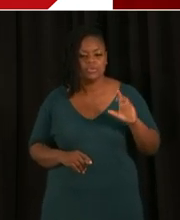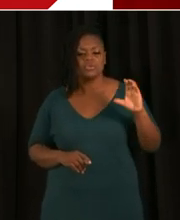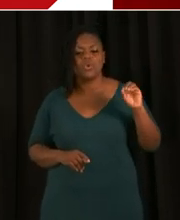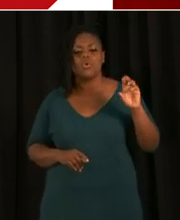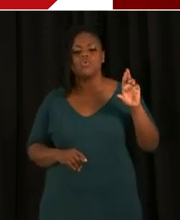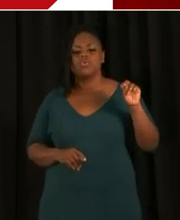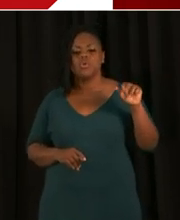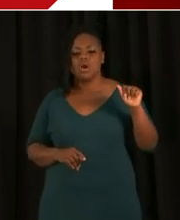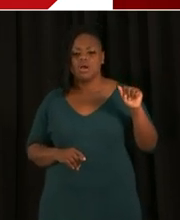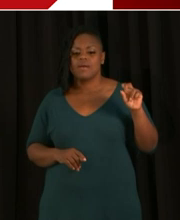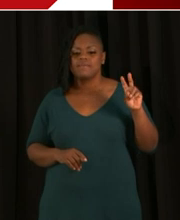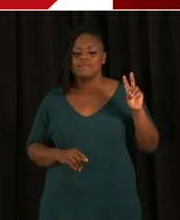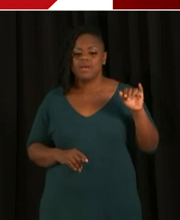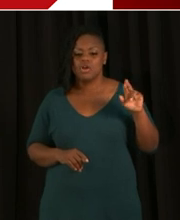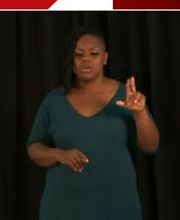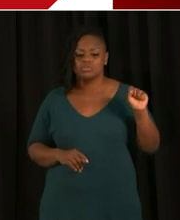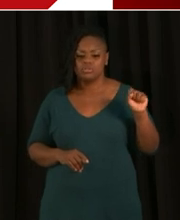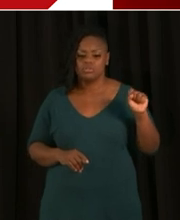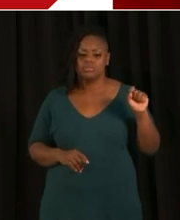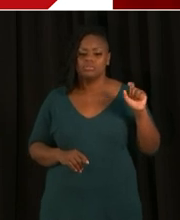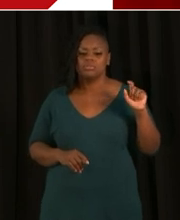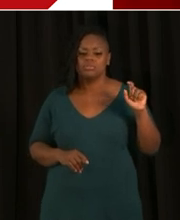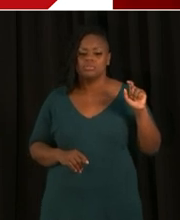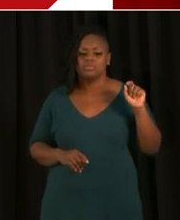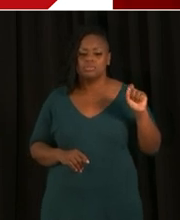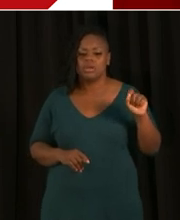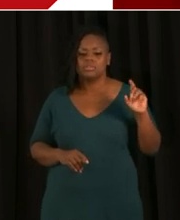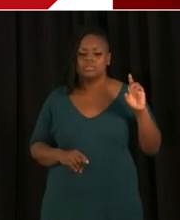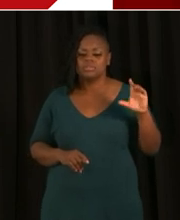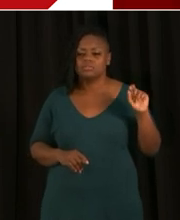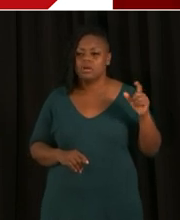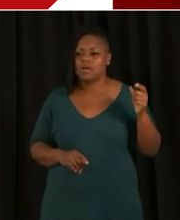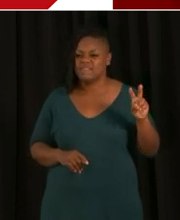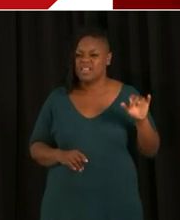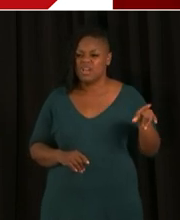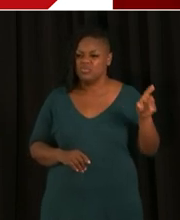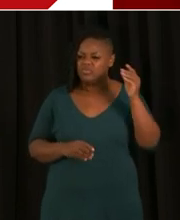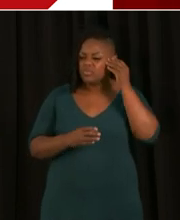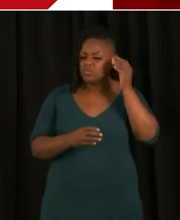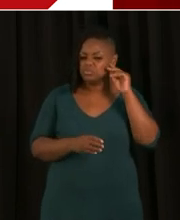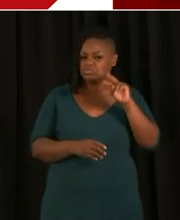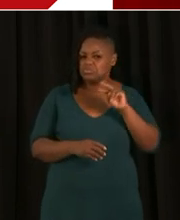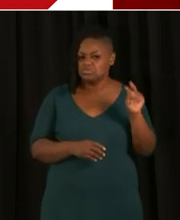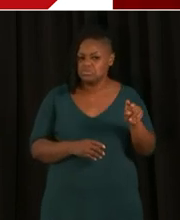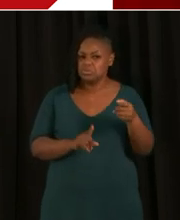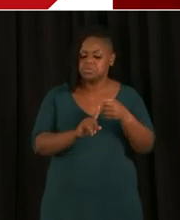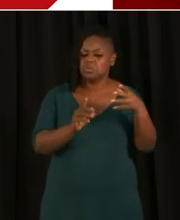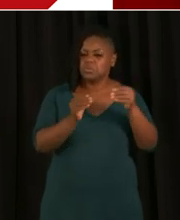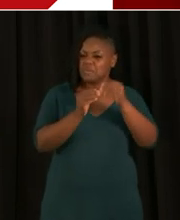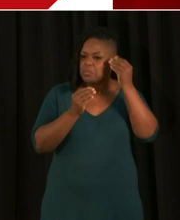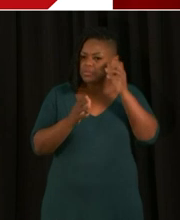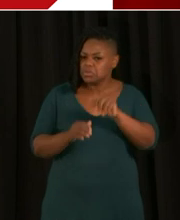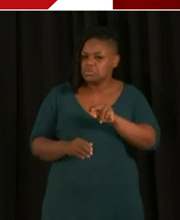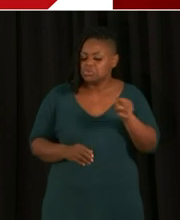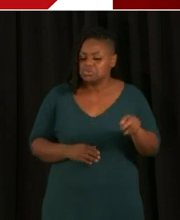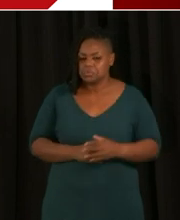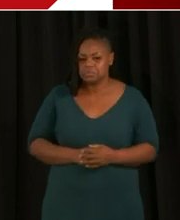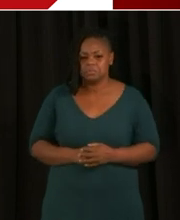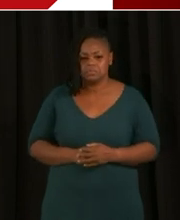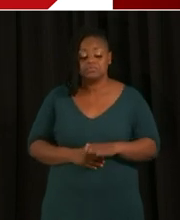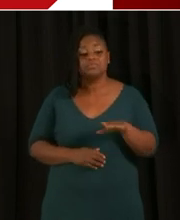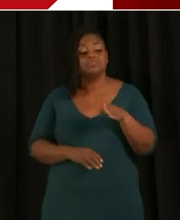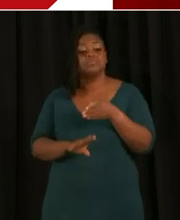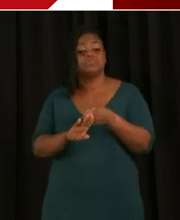So, we want to make sure that residents go to that website to get more information on the program. So, before we go and take